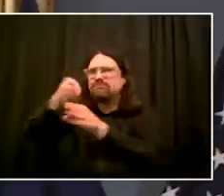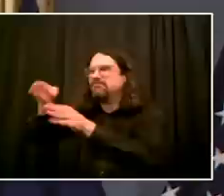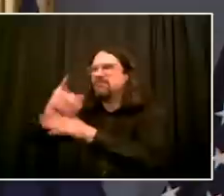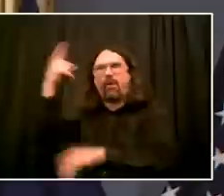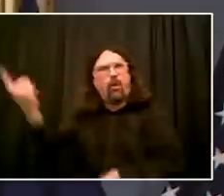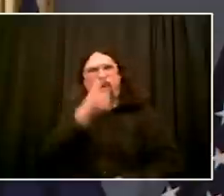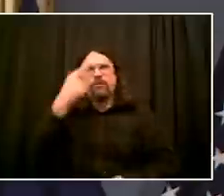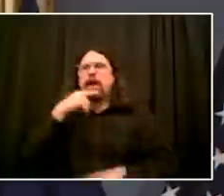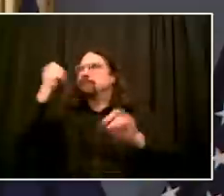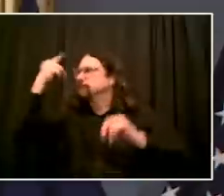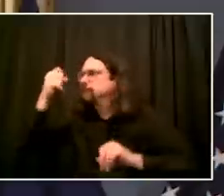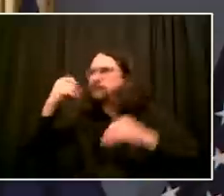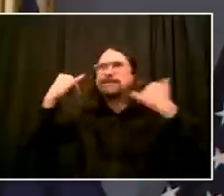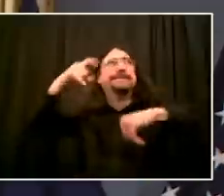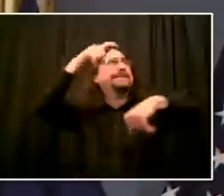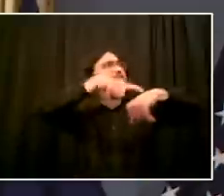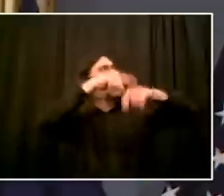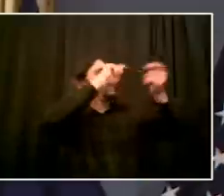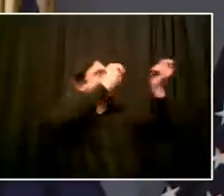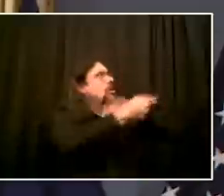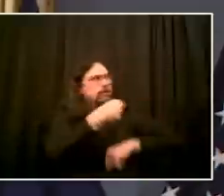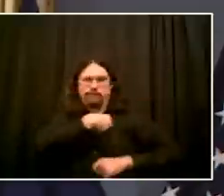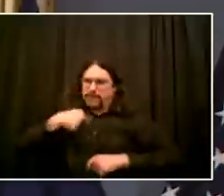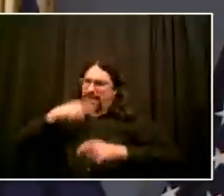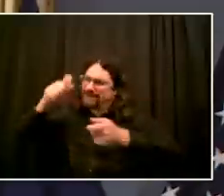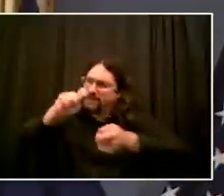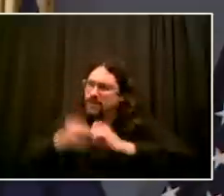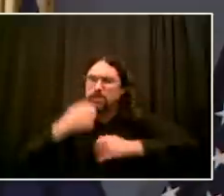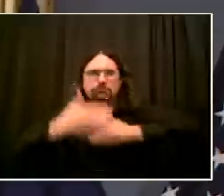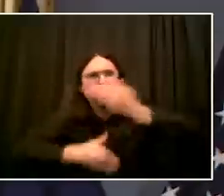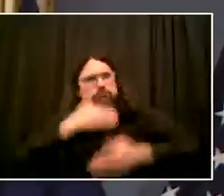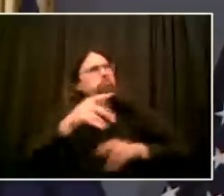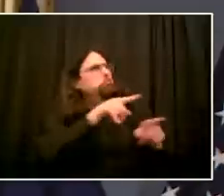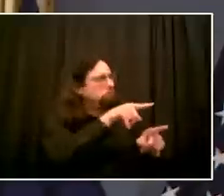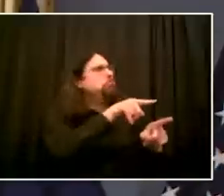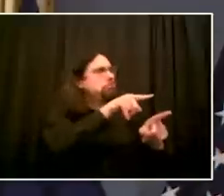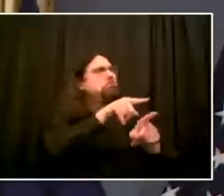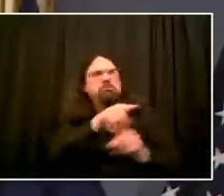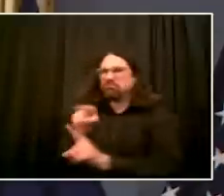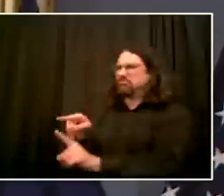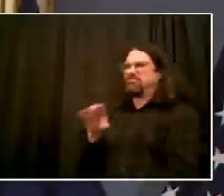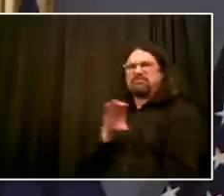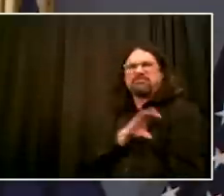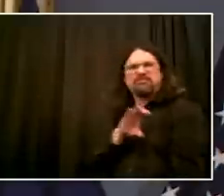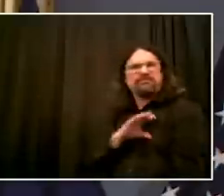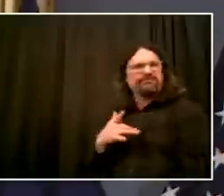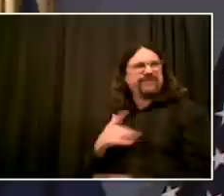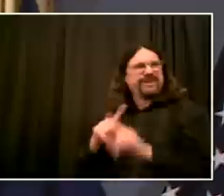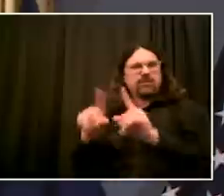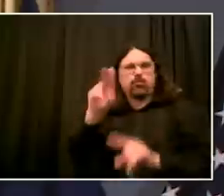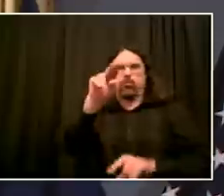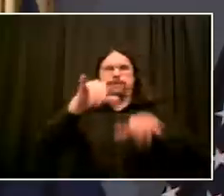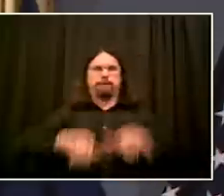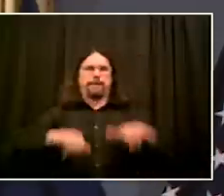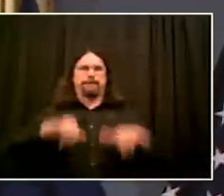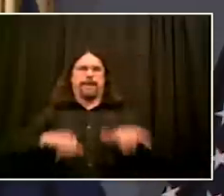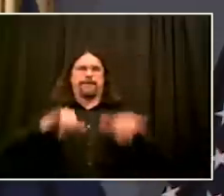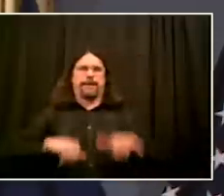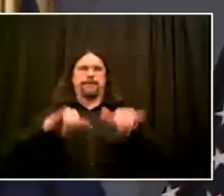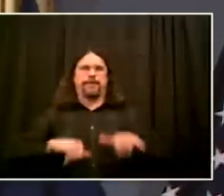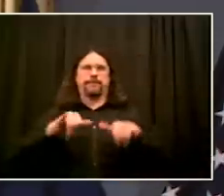some things here that are not right that we have to be part of the solution. And some have around the country, to their credit. I think you see more and more of those voices.